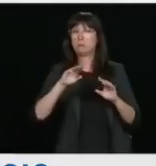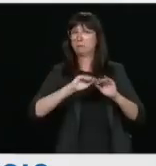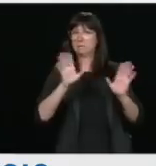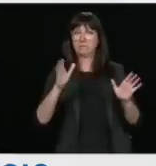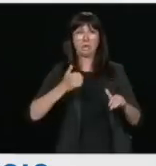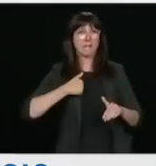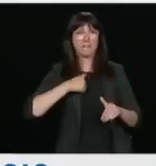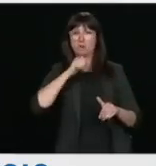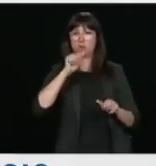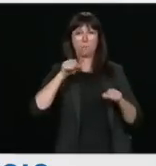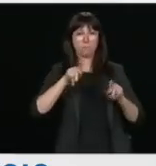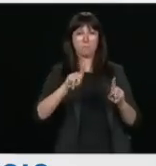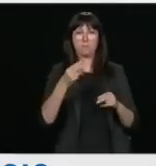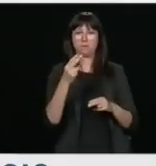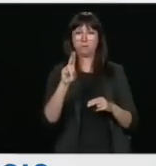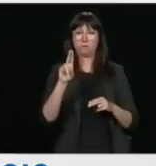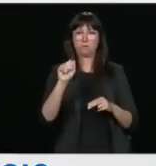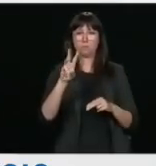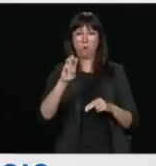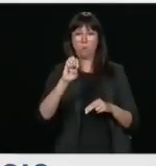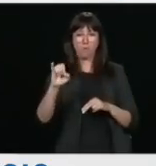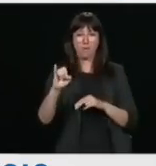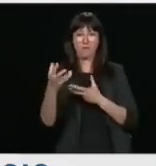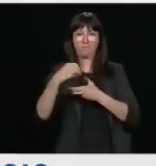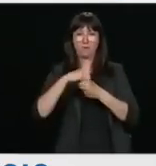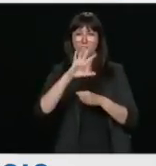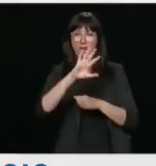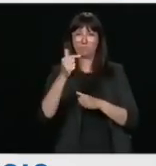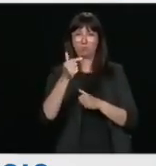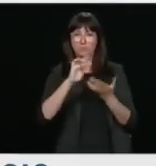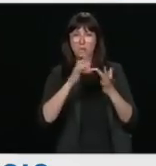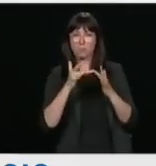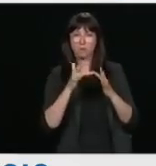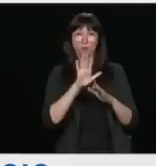5G network. What is CSIS' position, and what's your position on this issue?